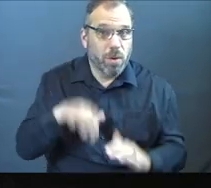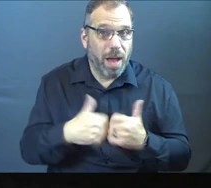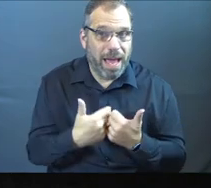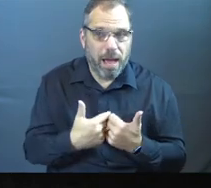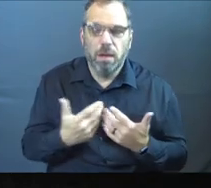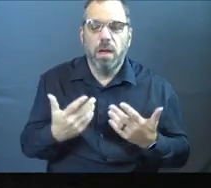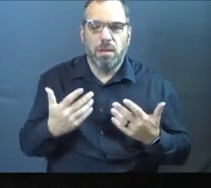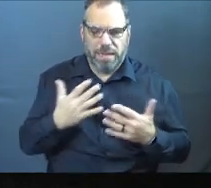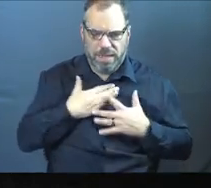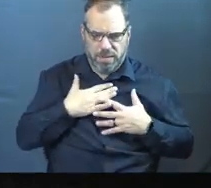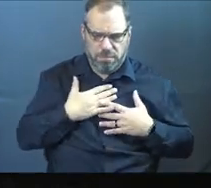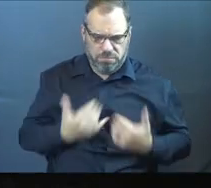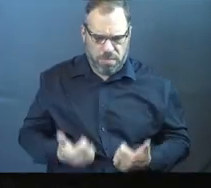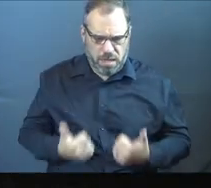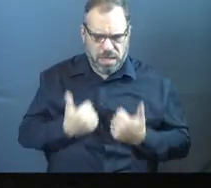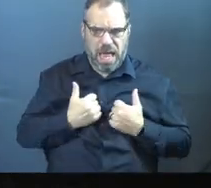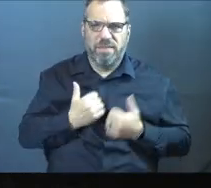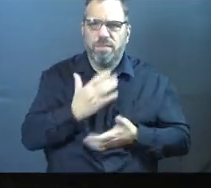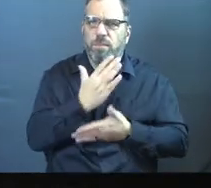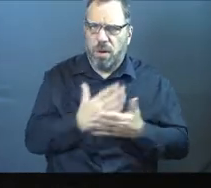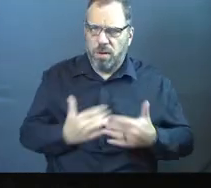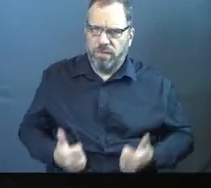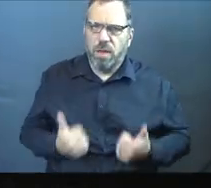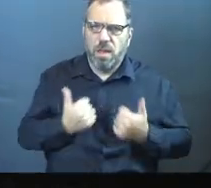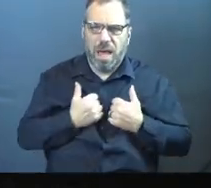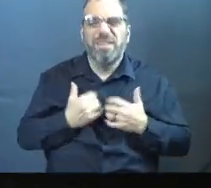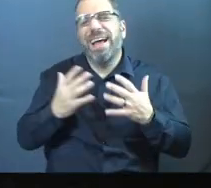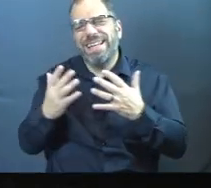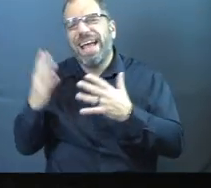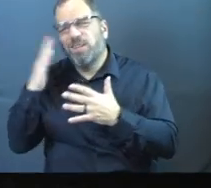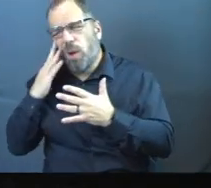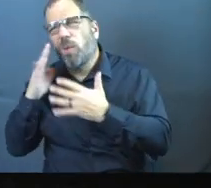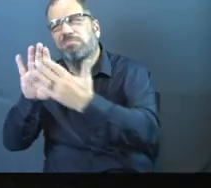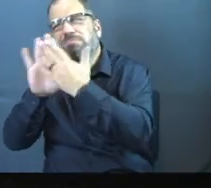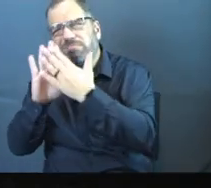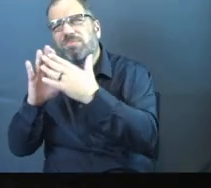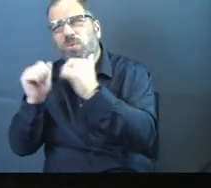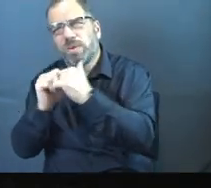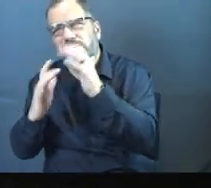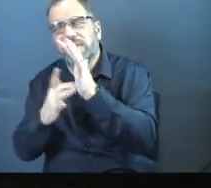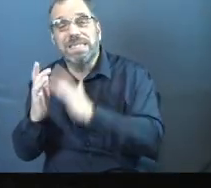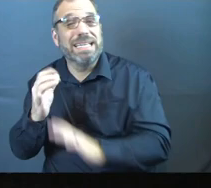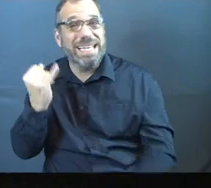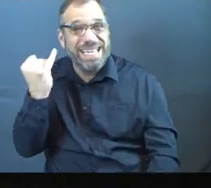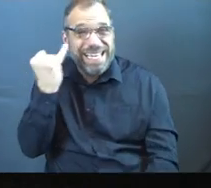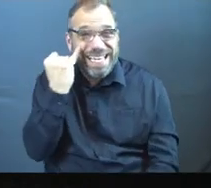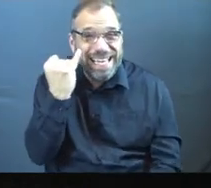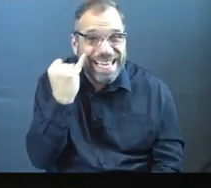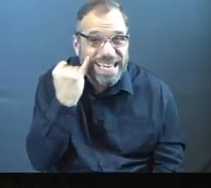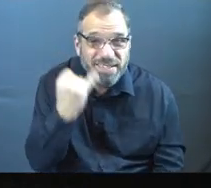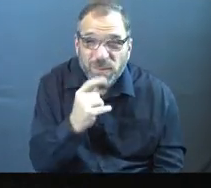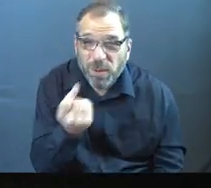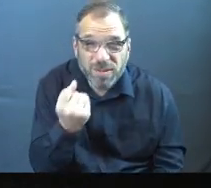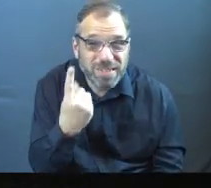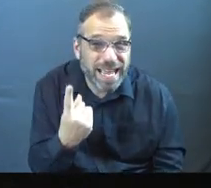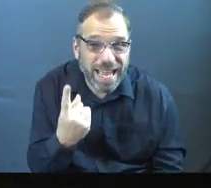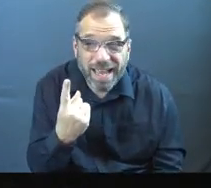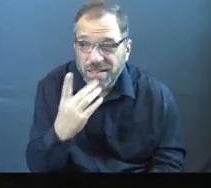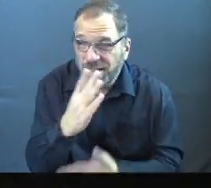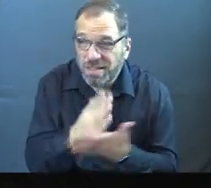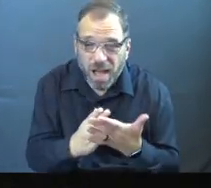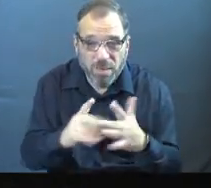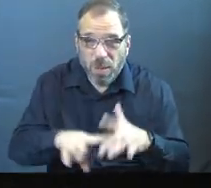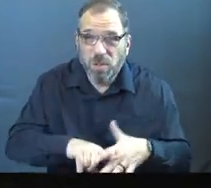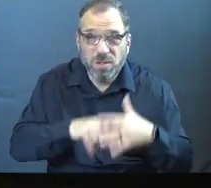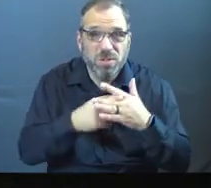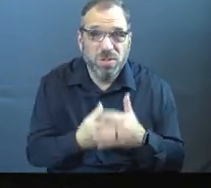It's a place in our lives, right? And there's other areas in our walk with Jesus as well where if we don't have some understanding into what